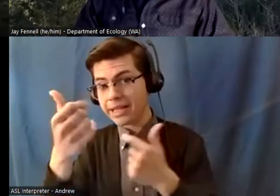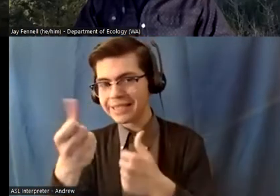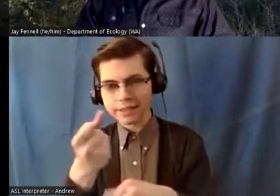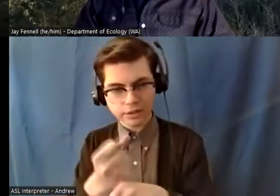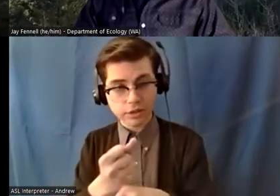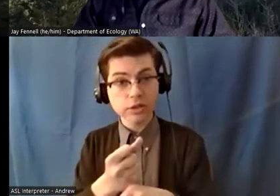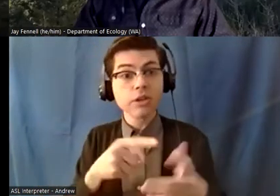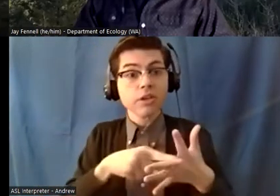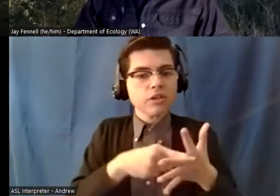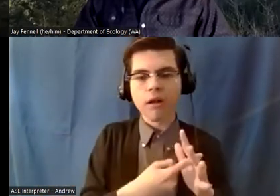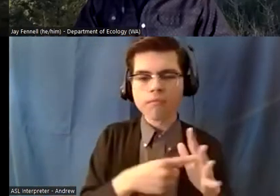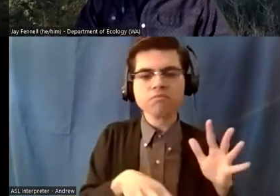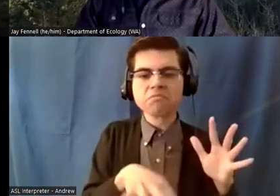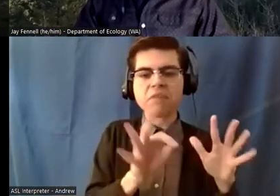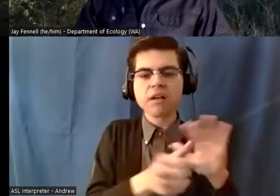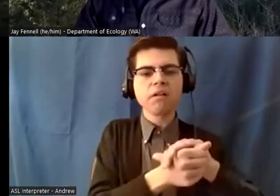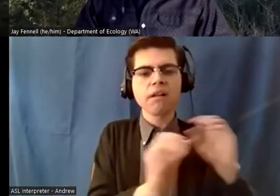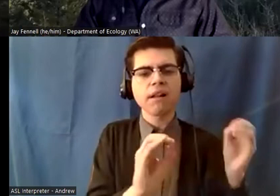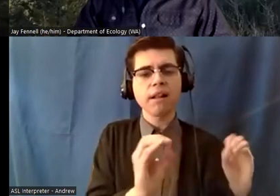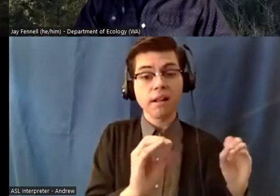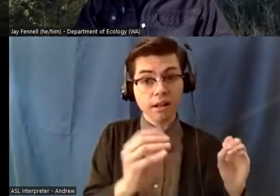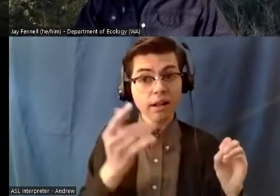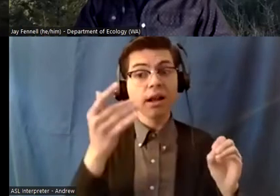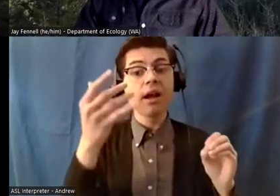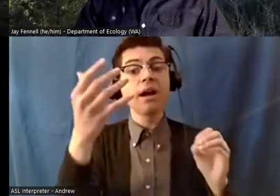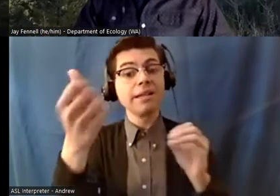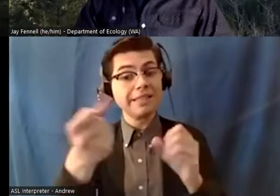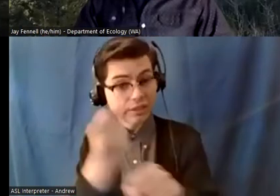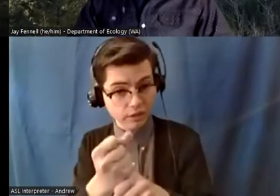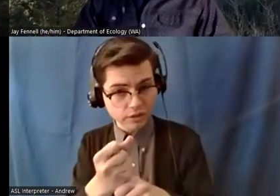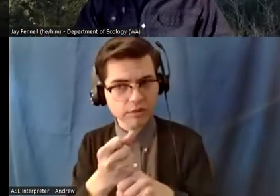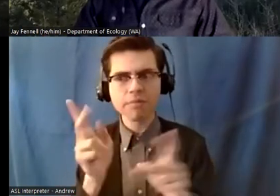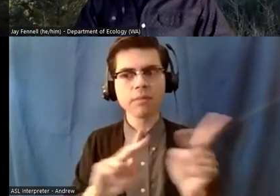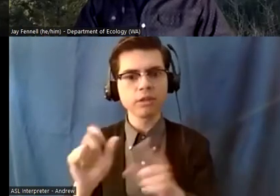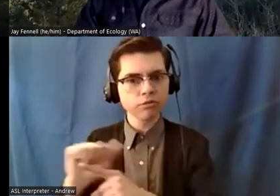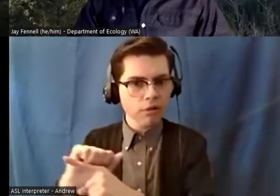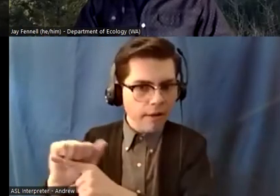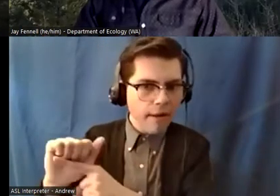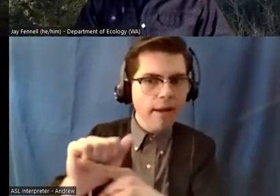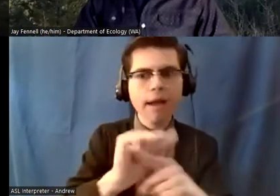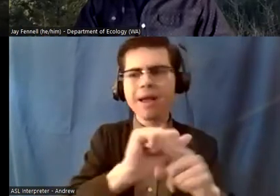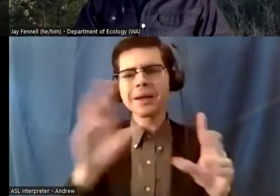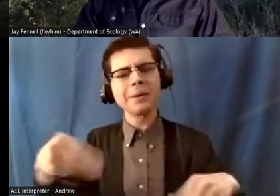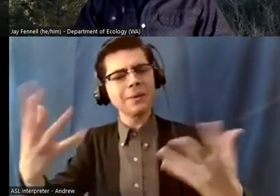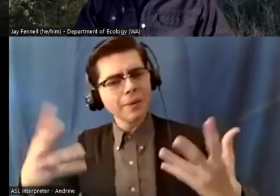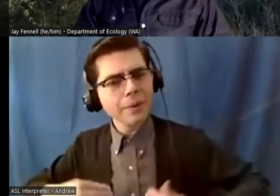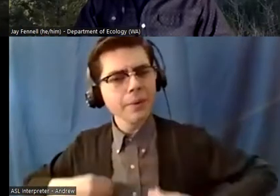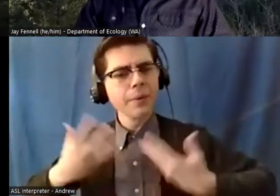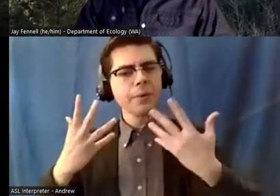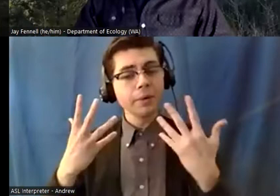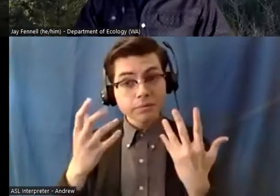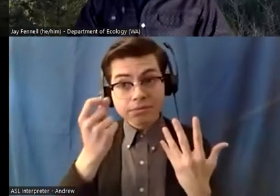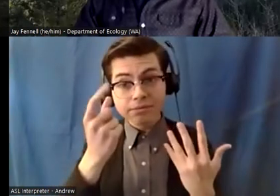program and having to train people and get them inspired because we needed to look i felt like well if we cause these turtles to